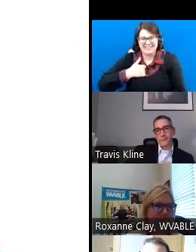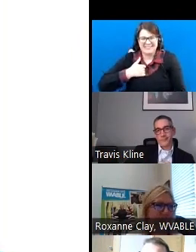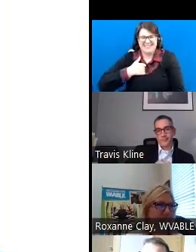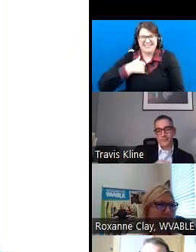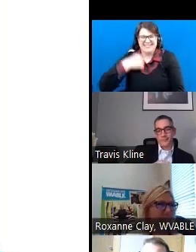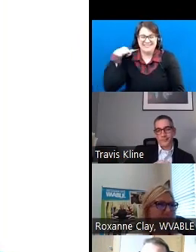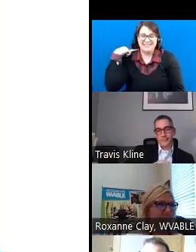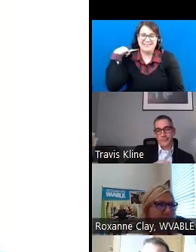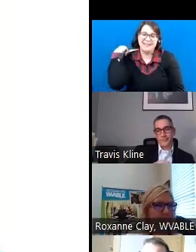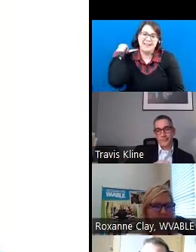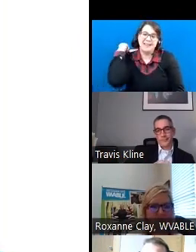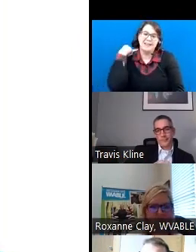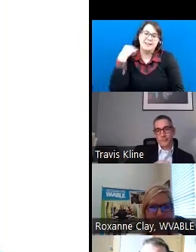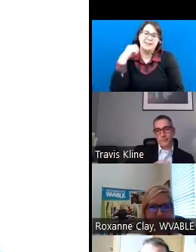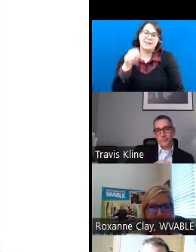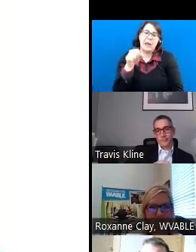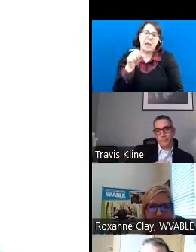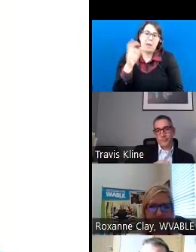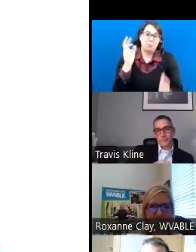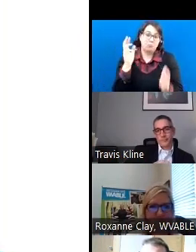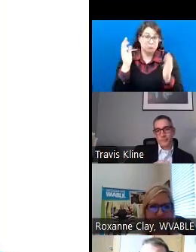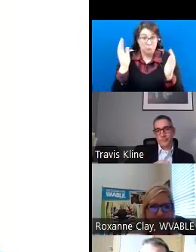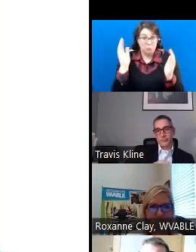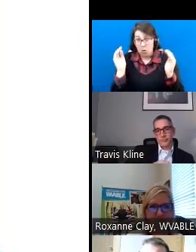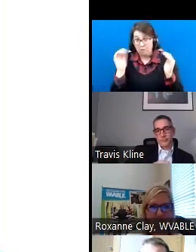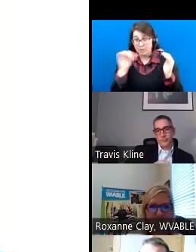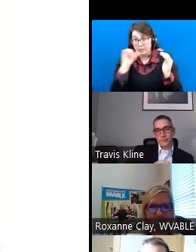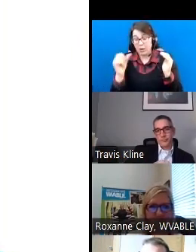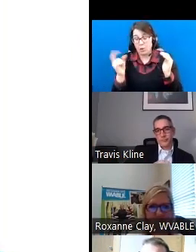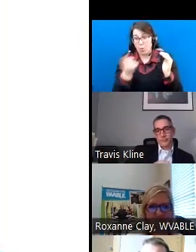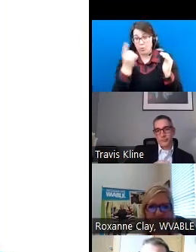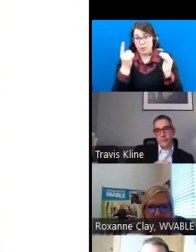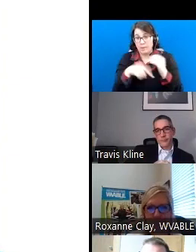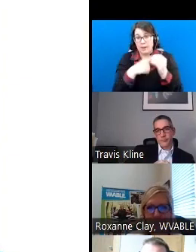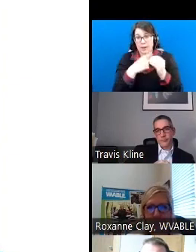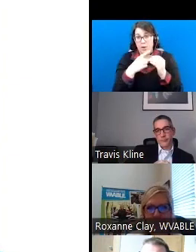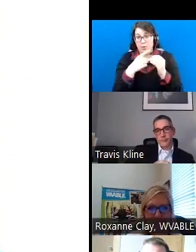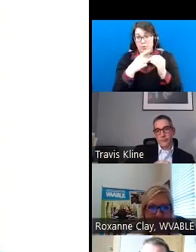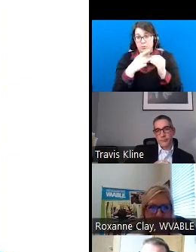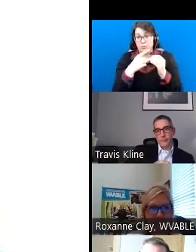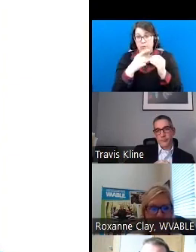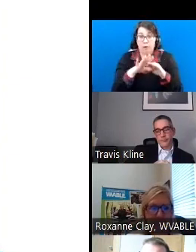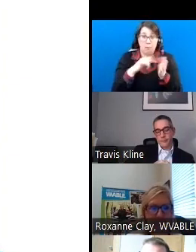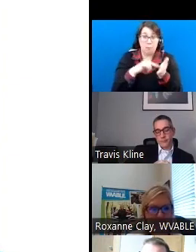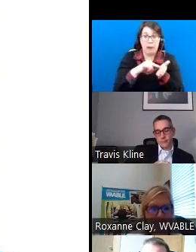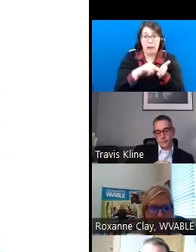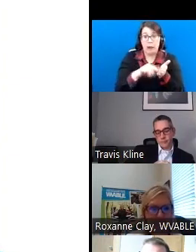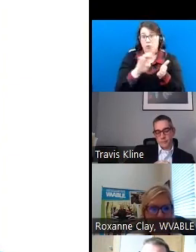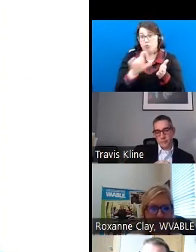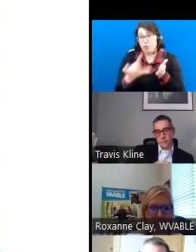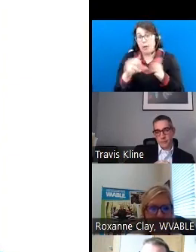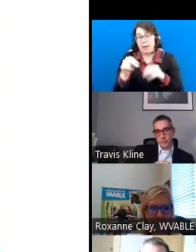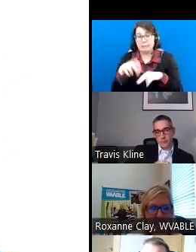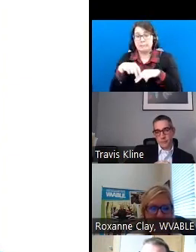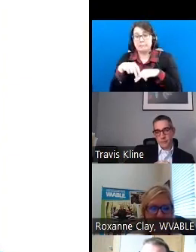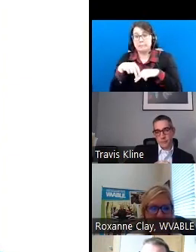But it's, it's, hopefully it's not just about being on the payroll and sitting in a seat that long.